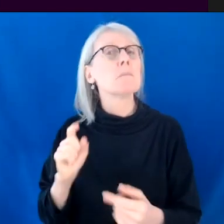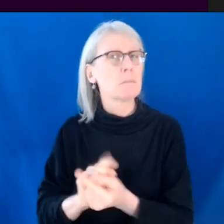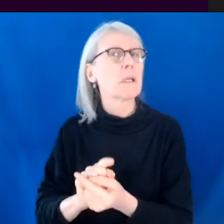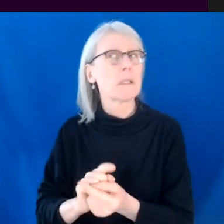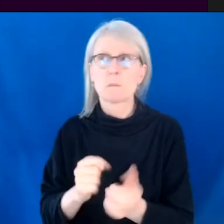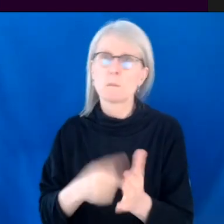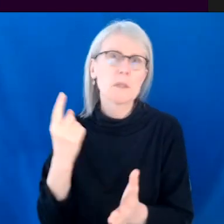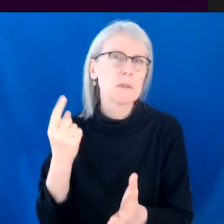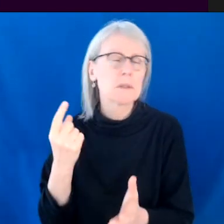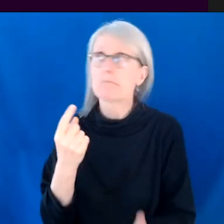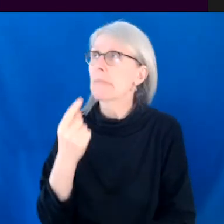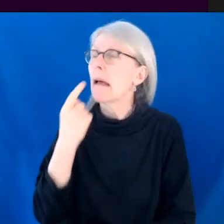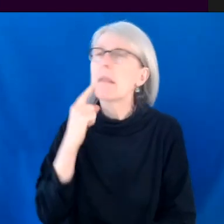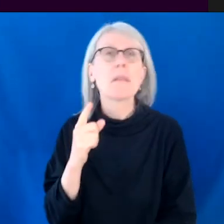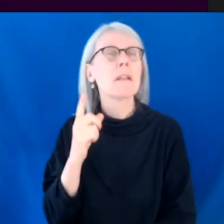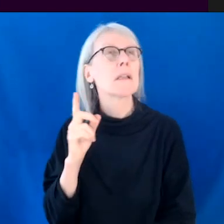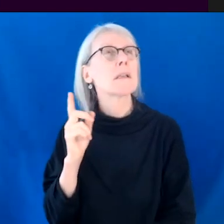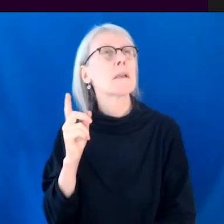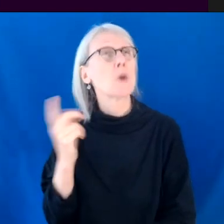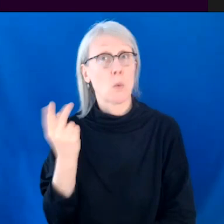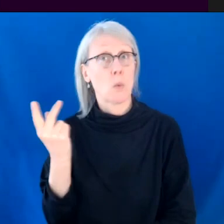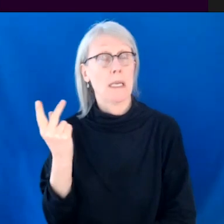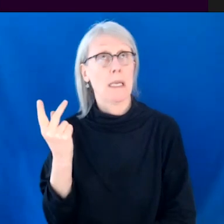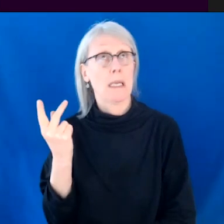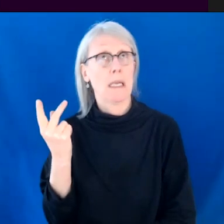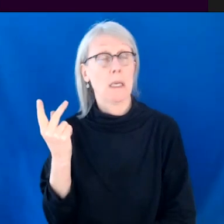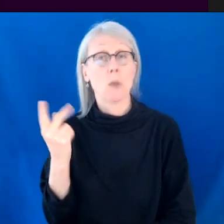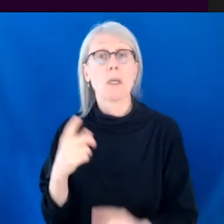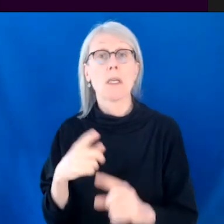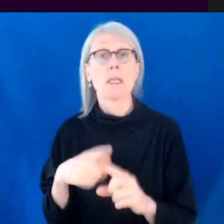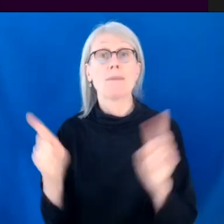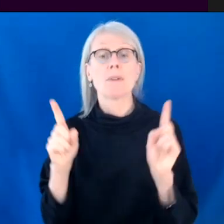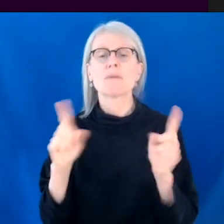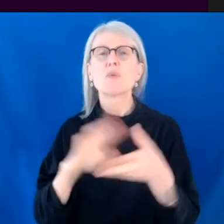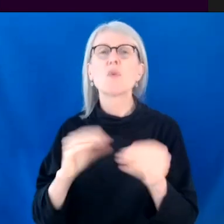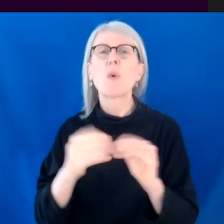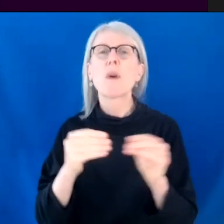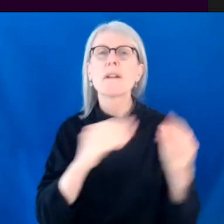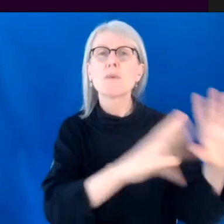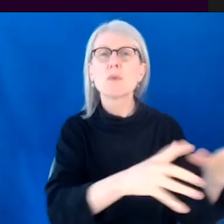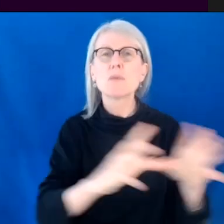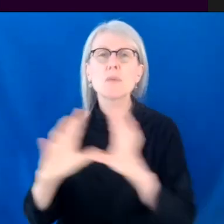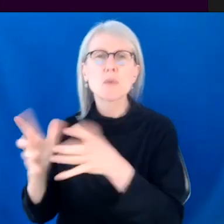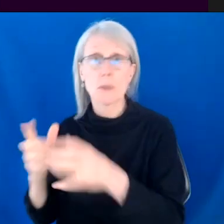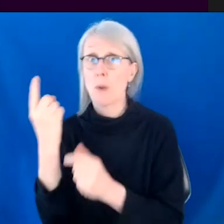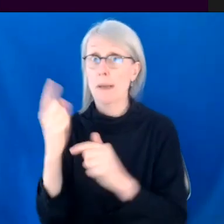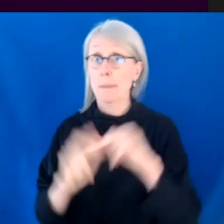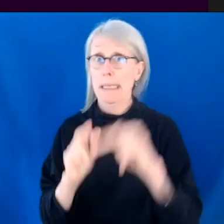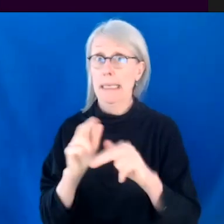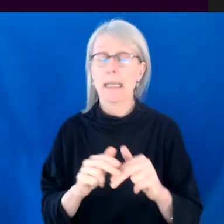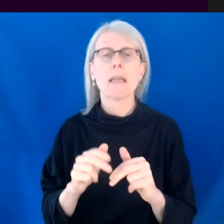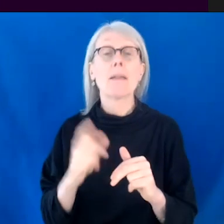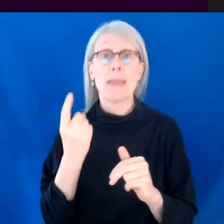In, in the bathroom of a, we were both, we were in two different story rooms and, and there was a, in one building. And so there was a